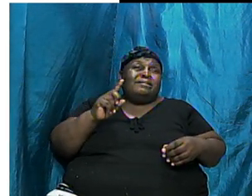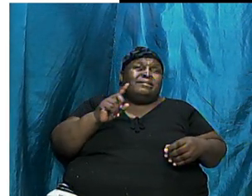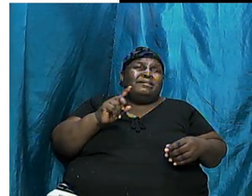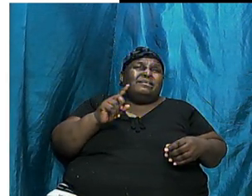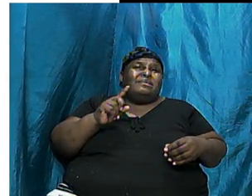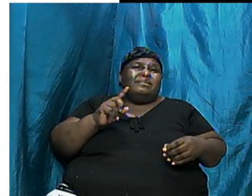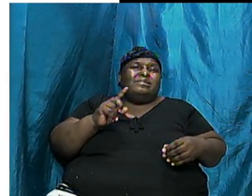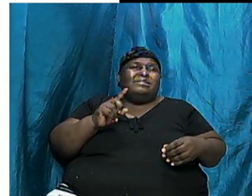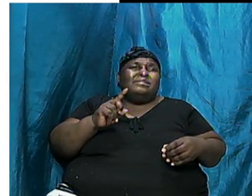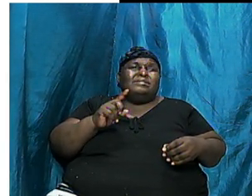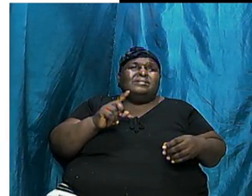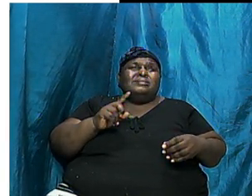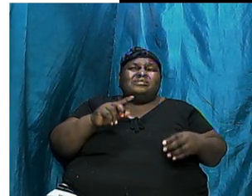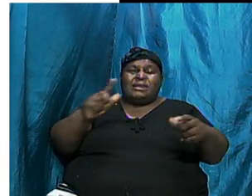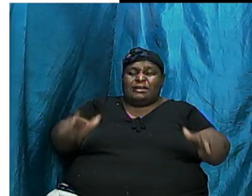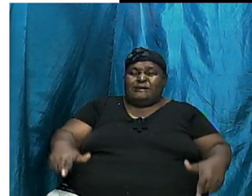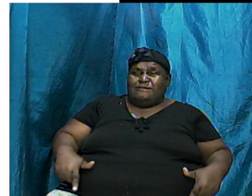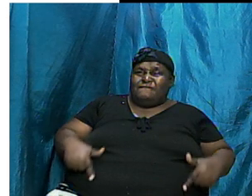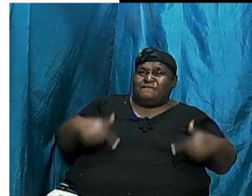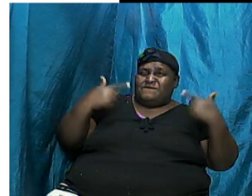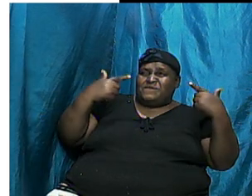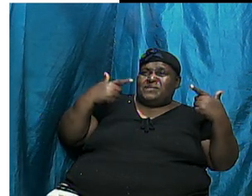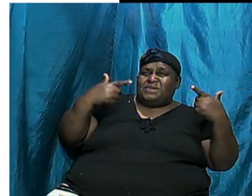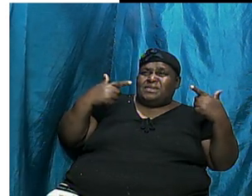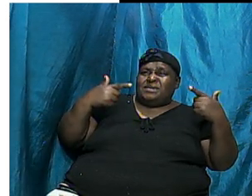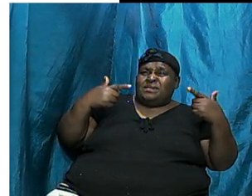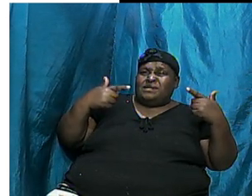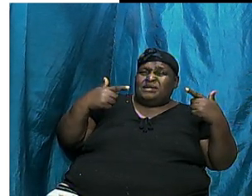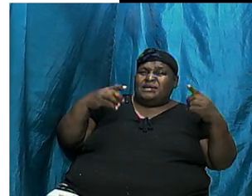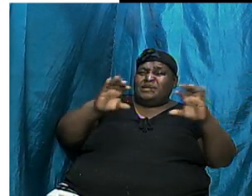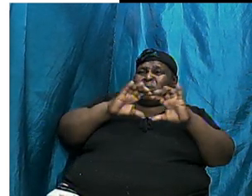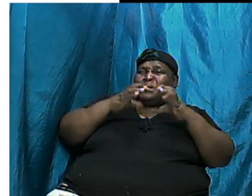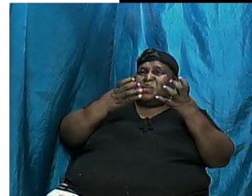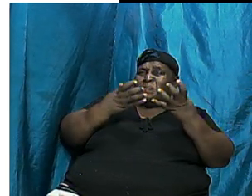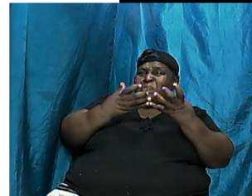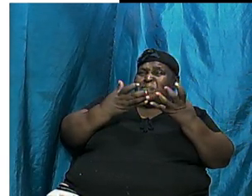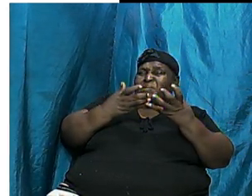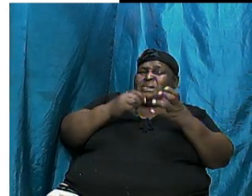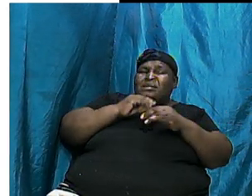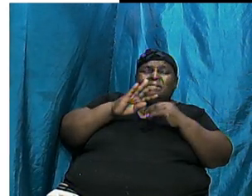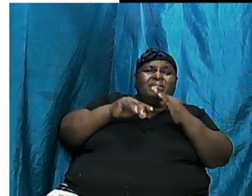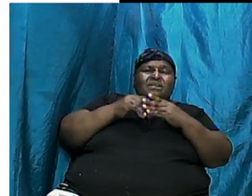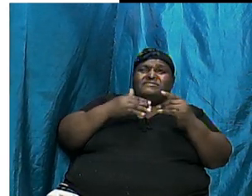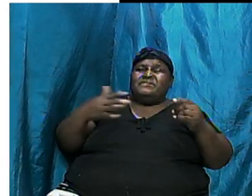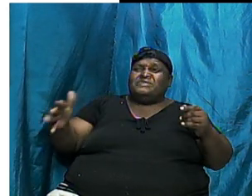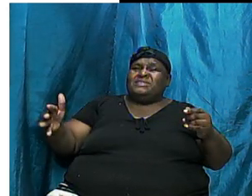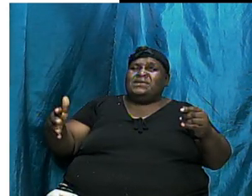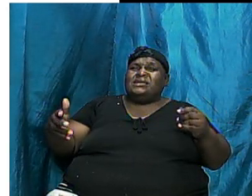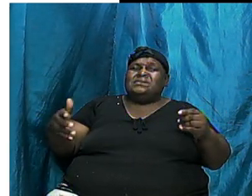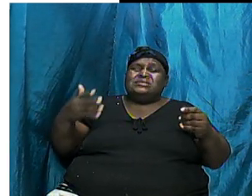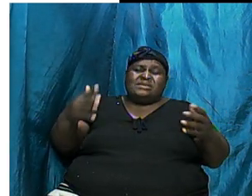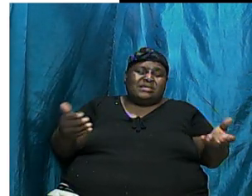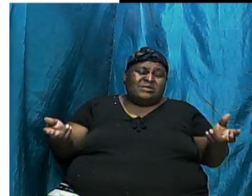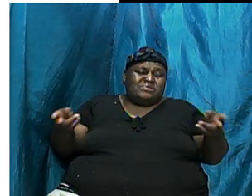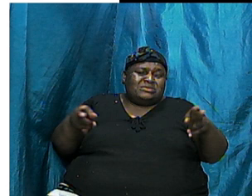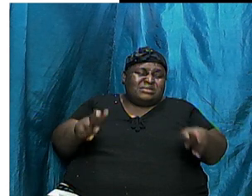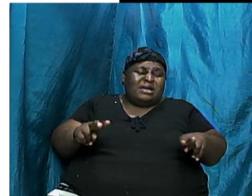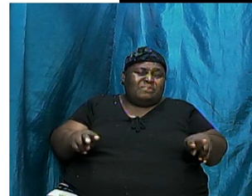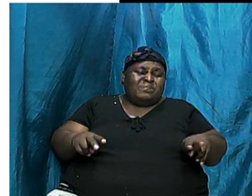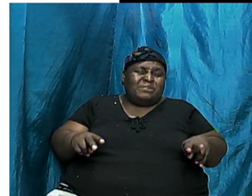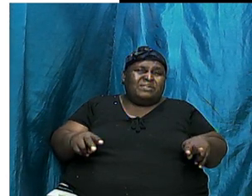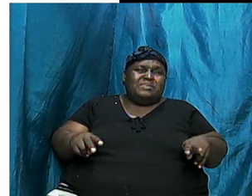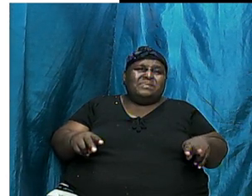to go that way? Where can we find the men's club? And all of the things that were happening back